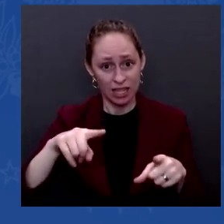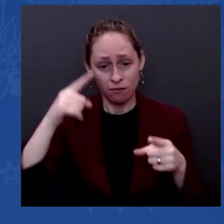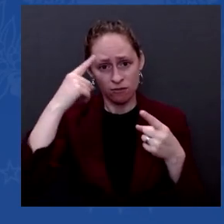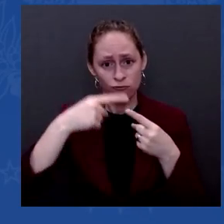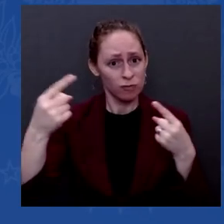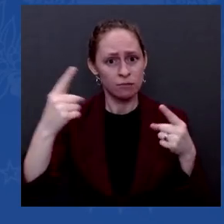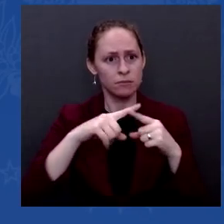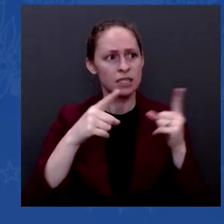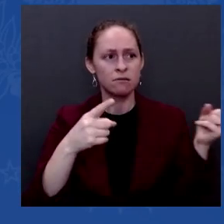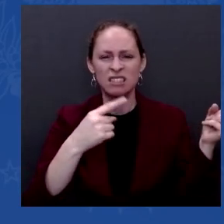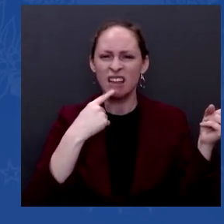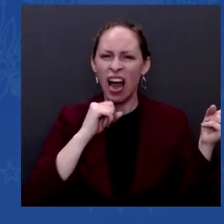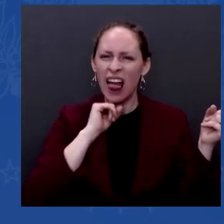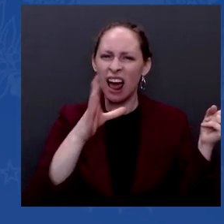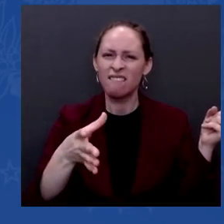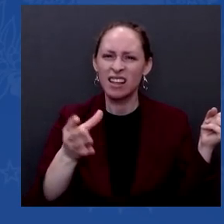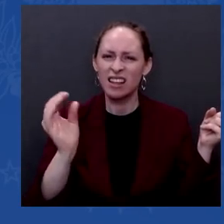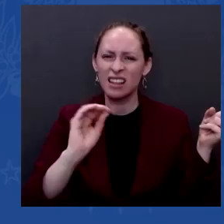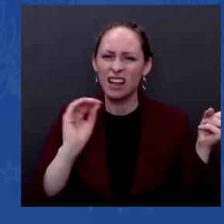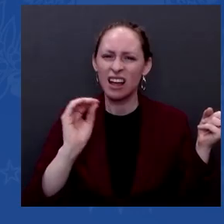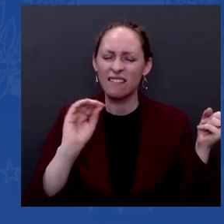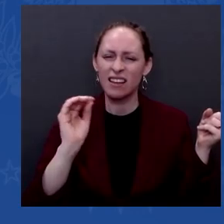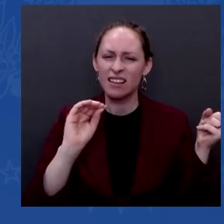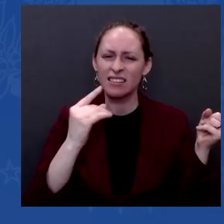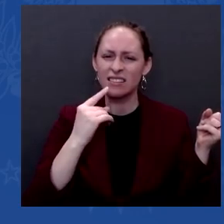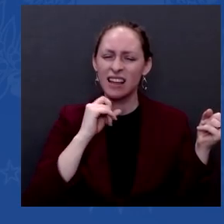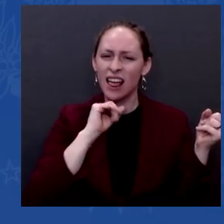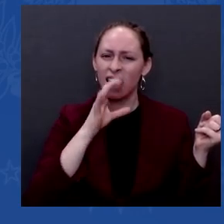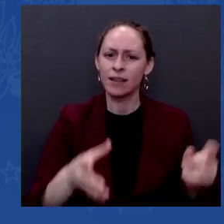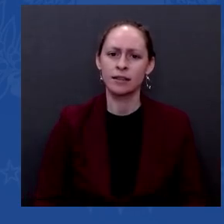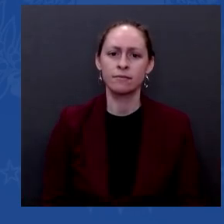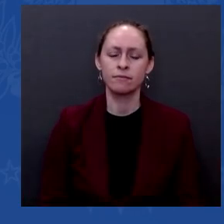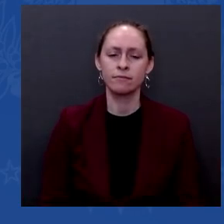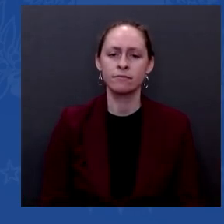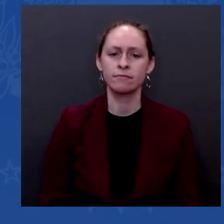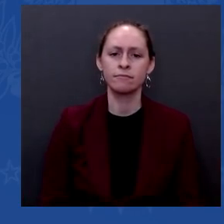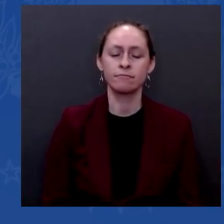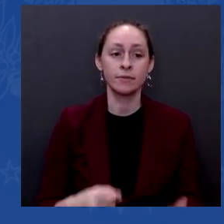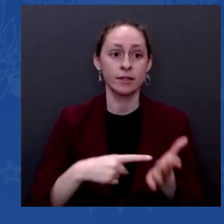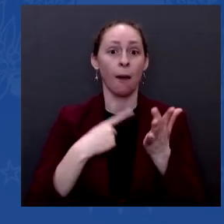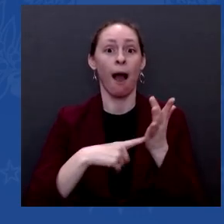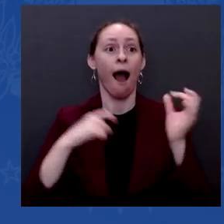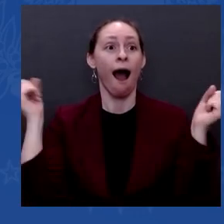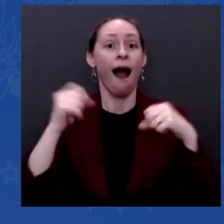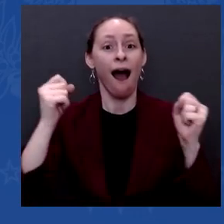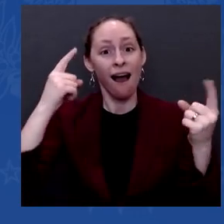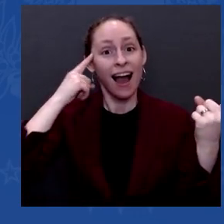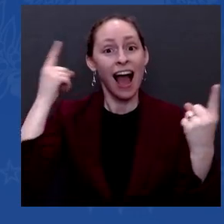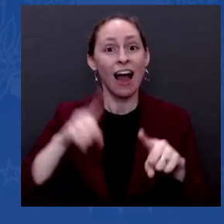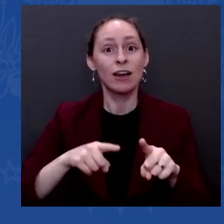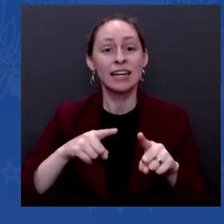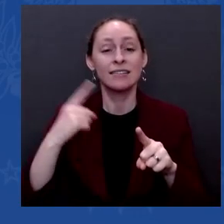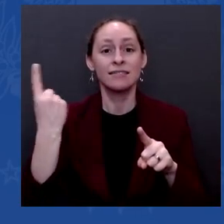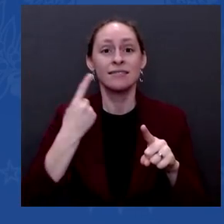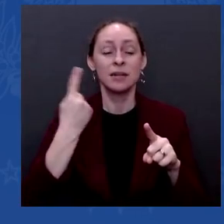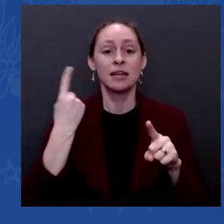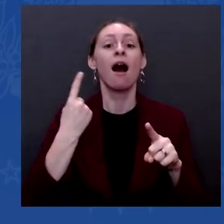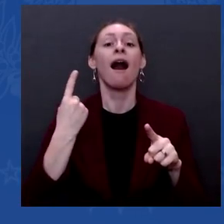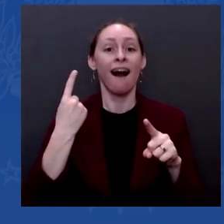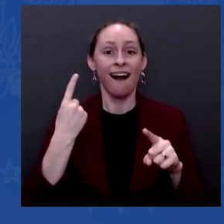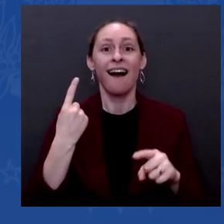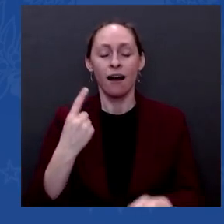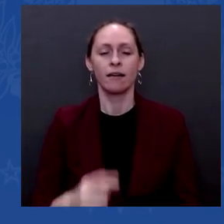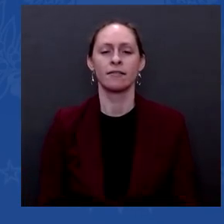when you hear something where there's a consensus, it's important but a small item, and it doesn't get much coverage at all where it occurs.